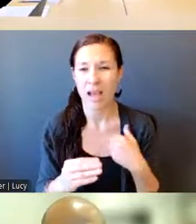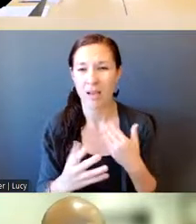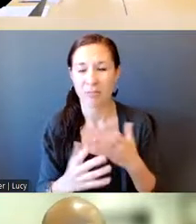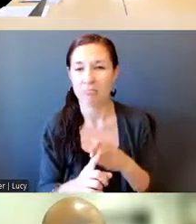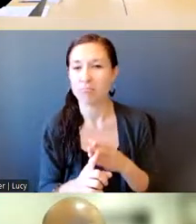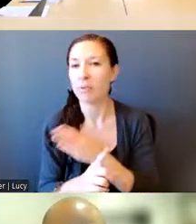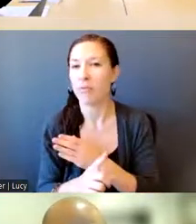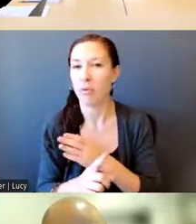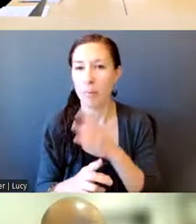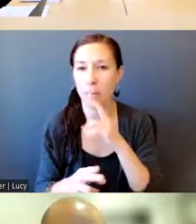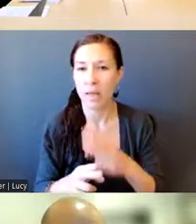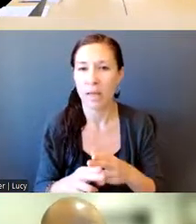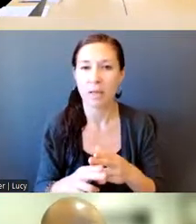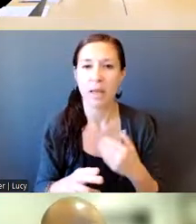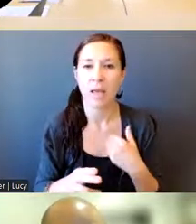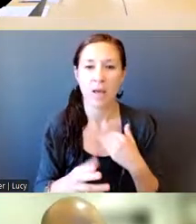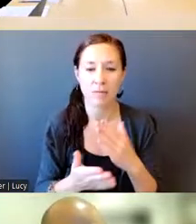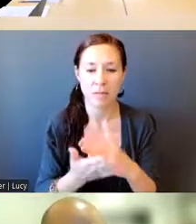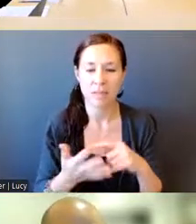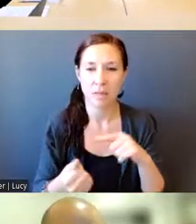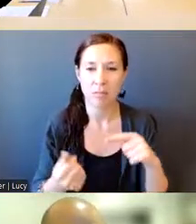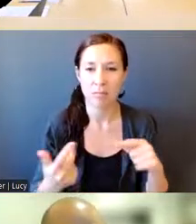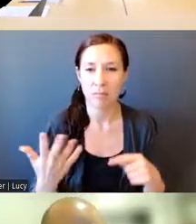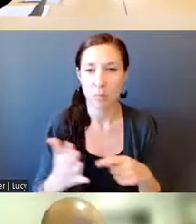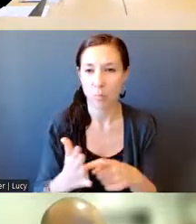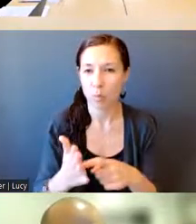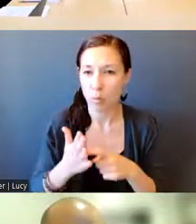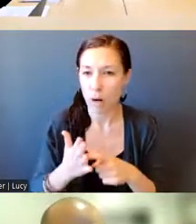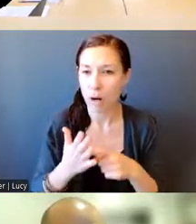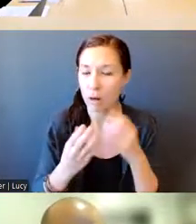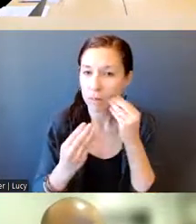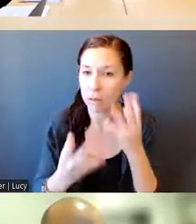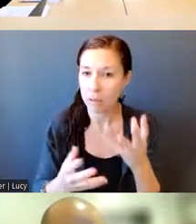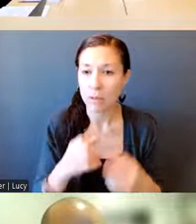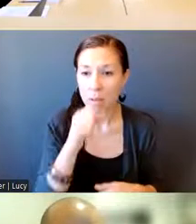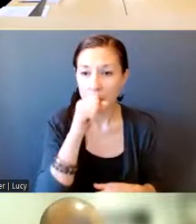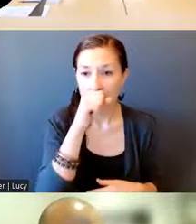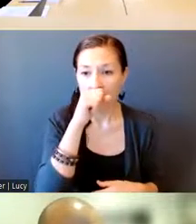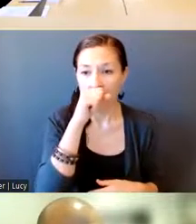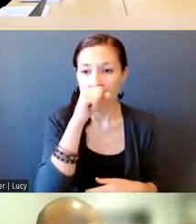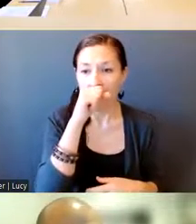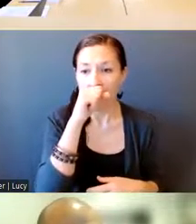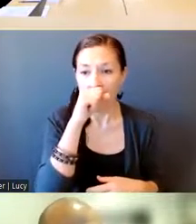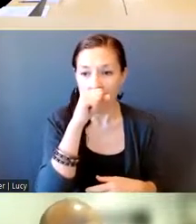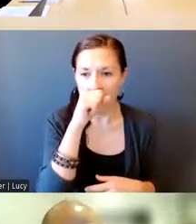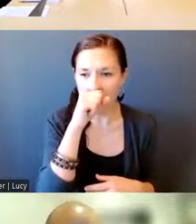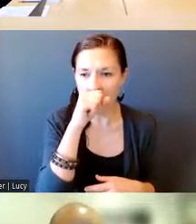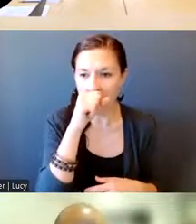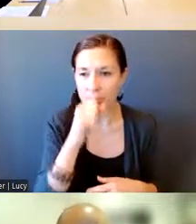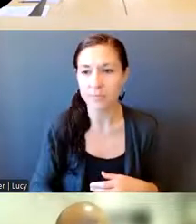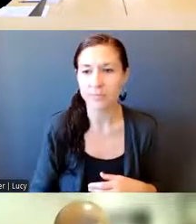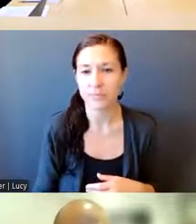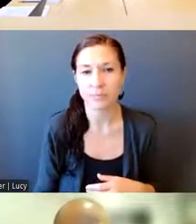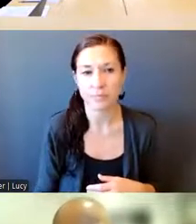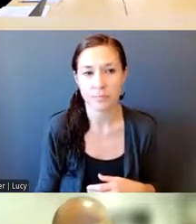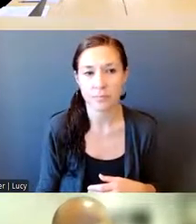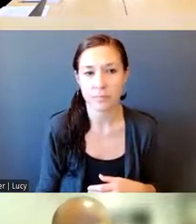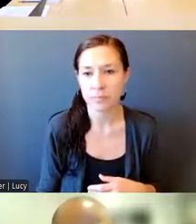some mandates that we do relay out to you all as a community about